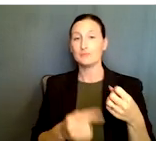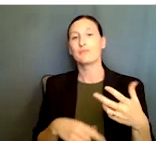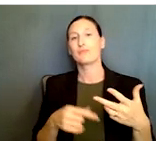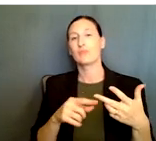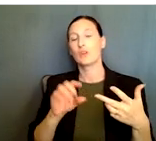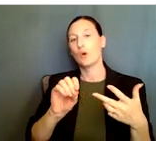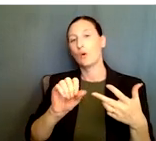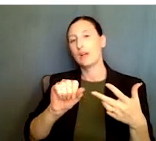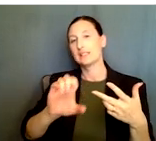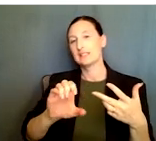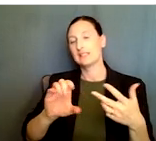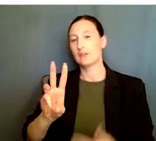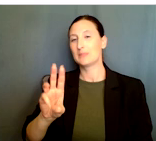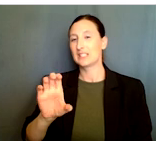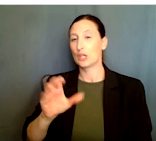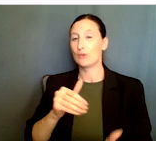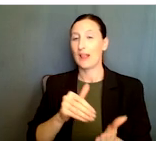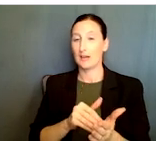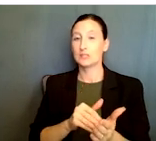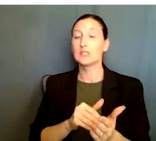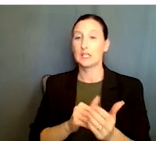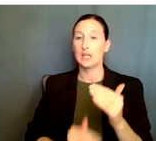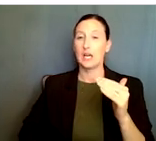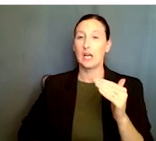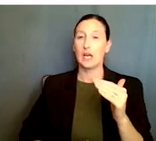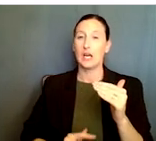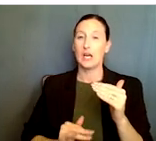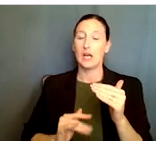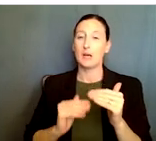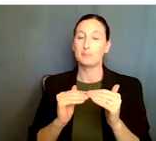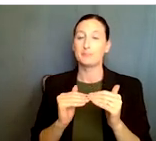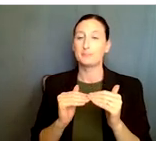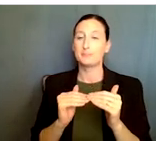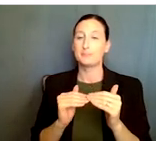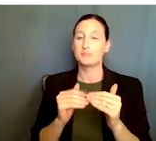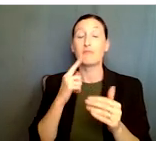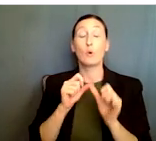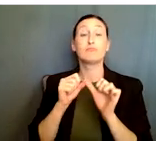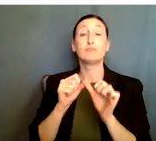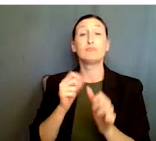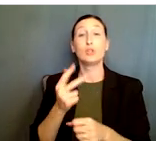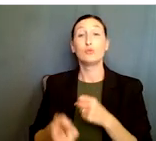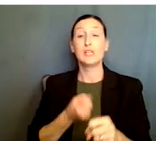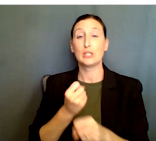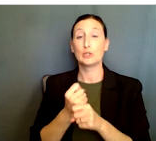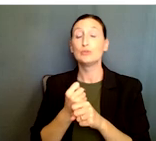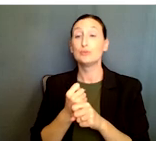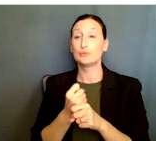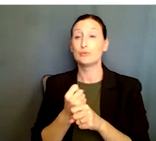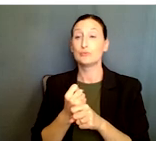go from $600,000 up, duration up to three years. And